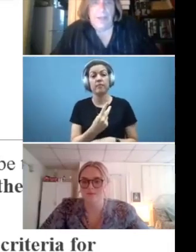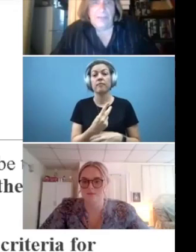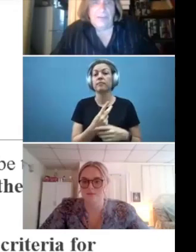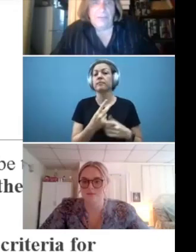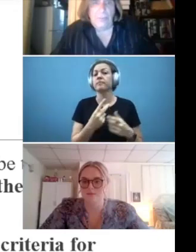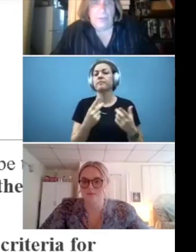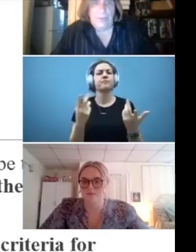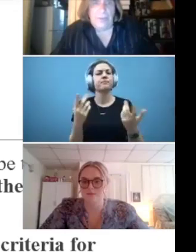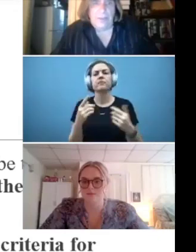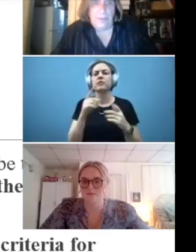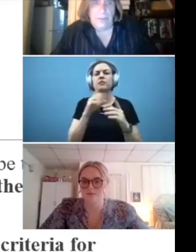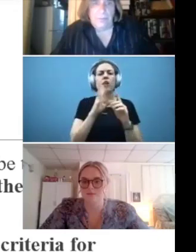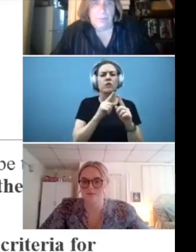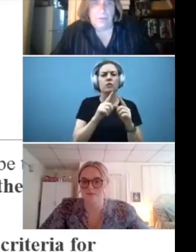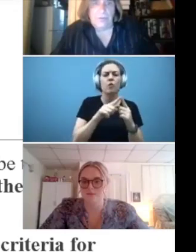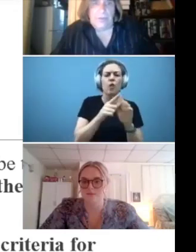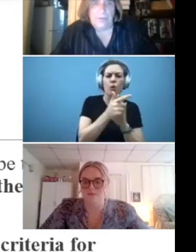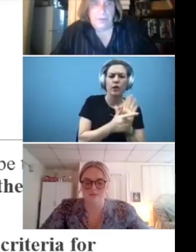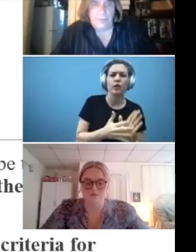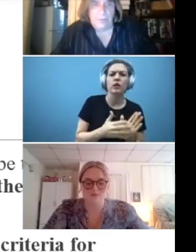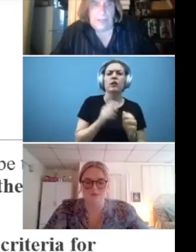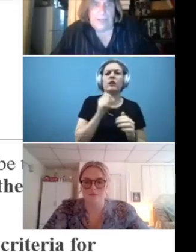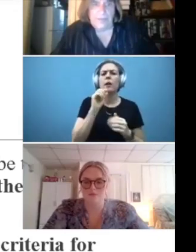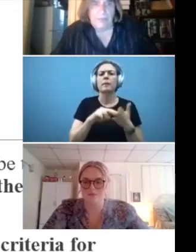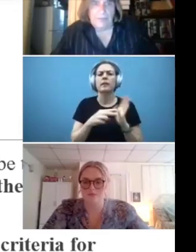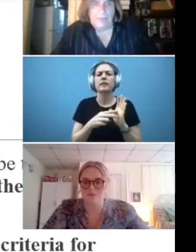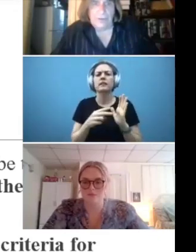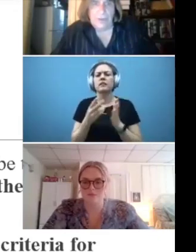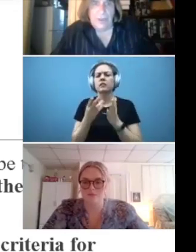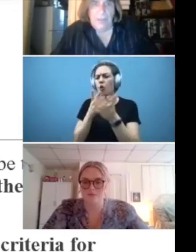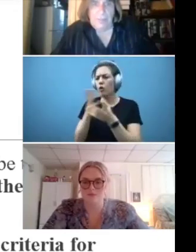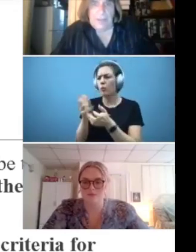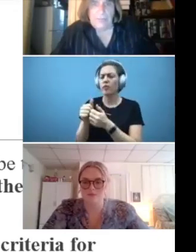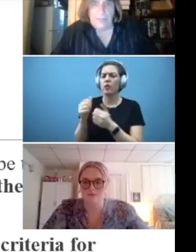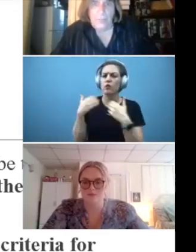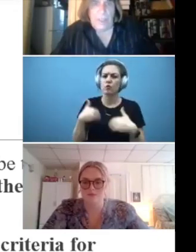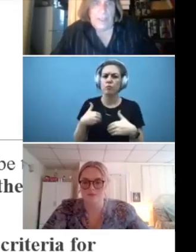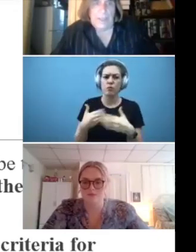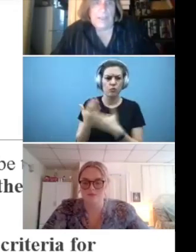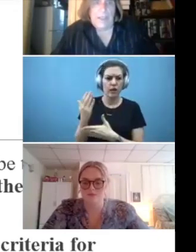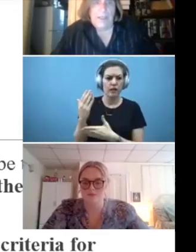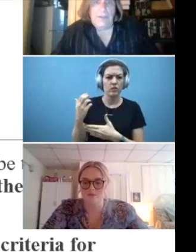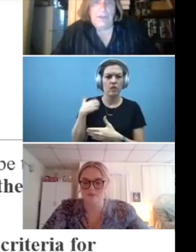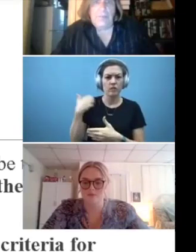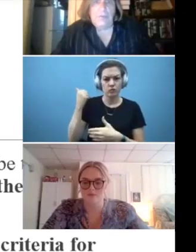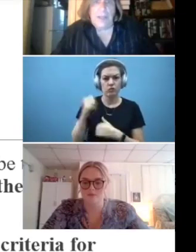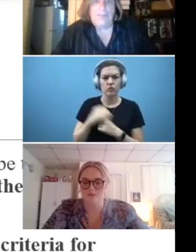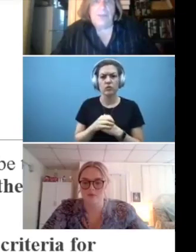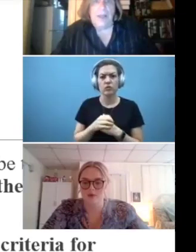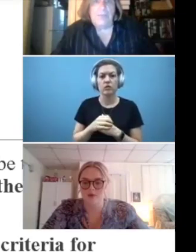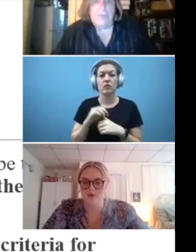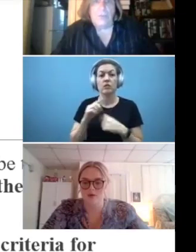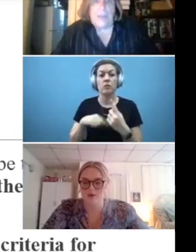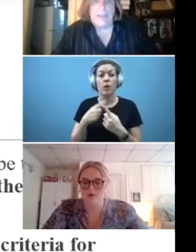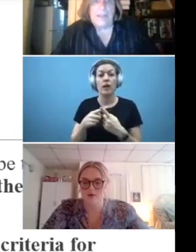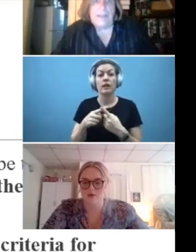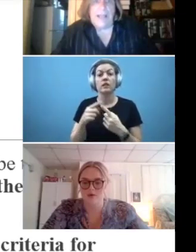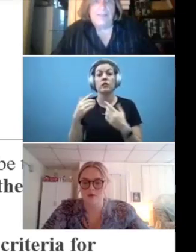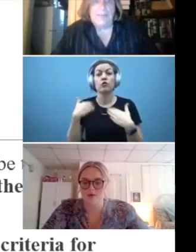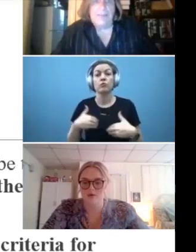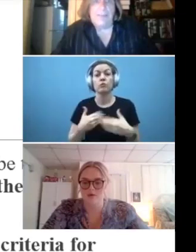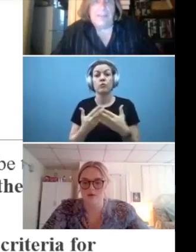It's not just when the human, you'd speak to the human rights officer, but it's when the human rights officer